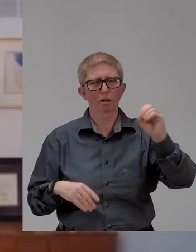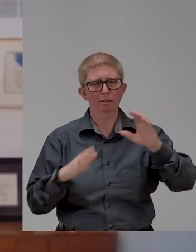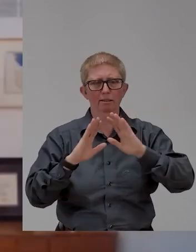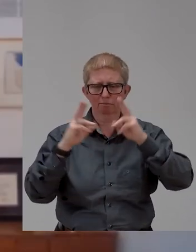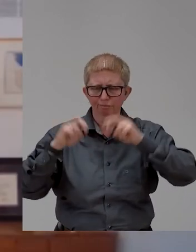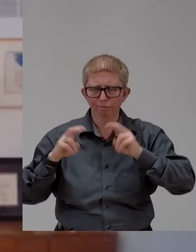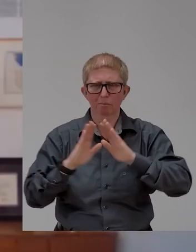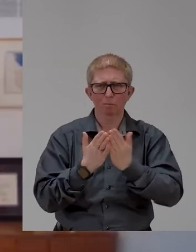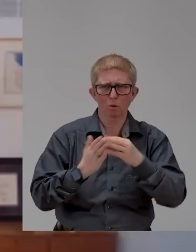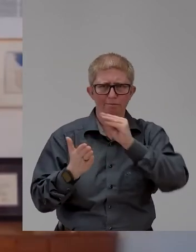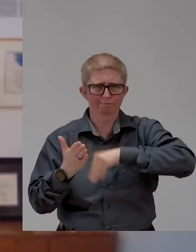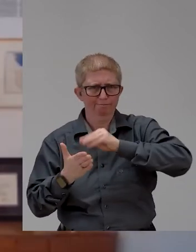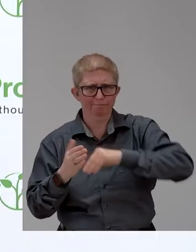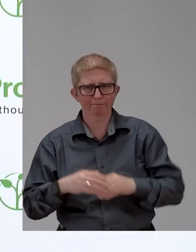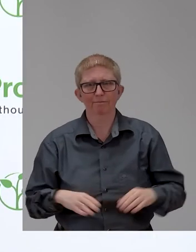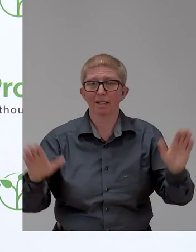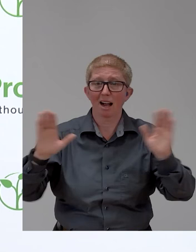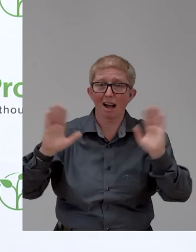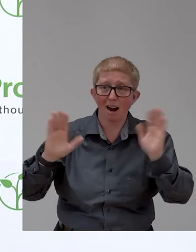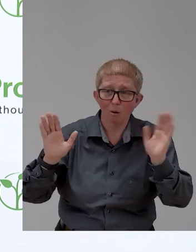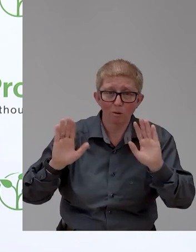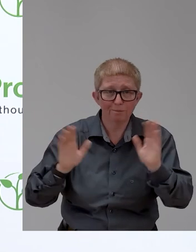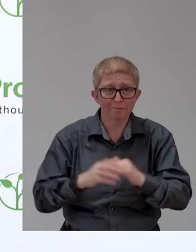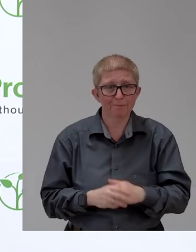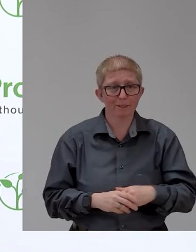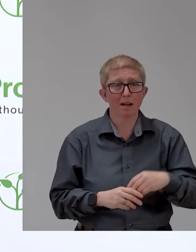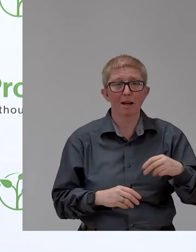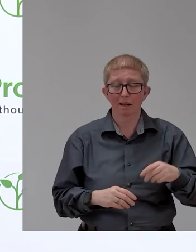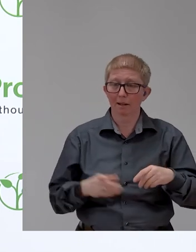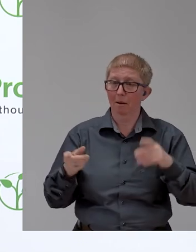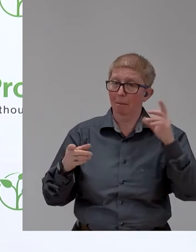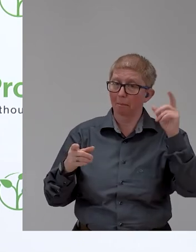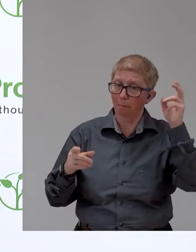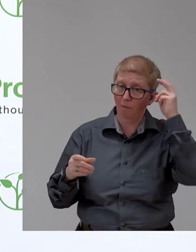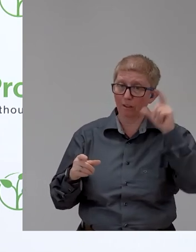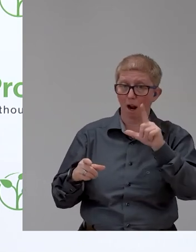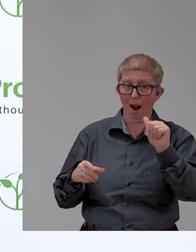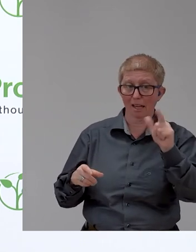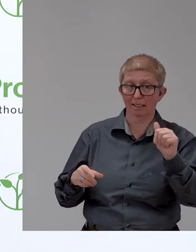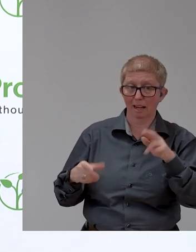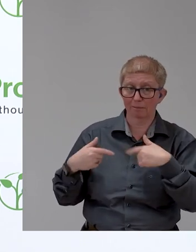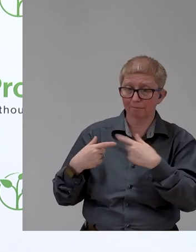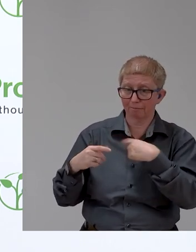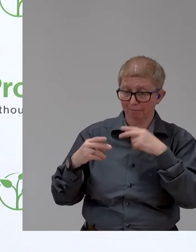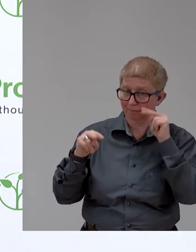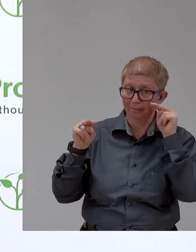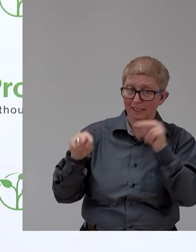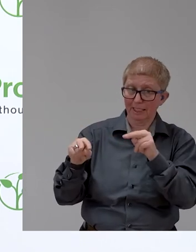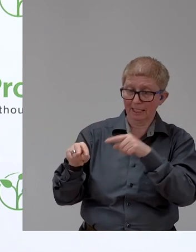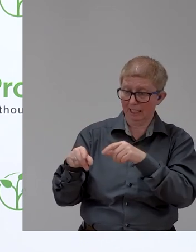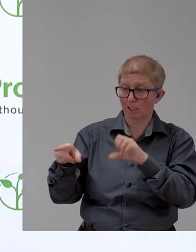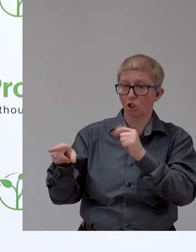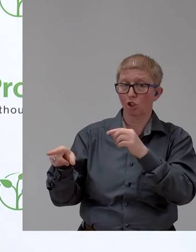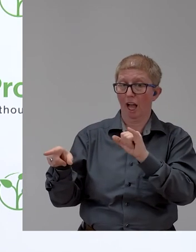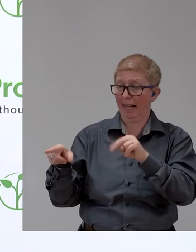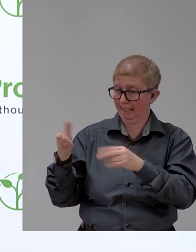today. Welcome. Professor Lazar, we both watched now the speech of Professor Michael Stein, and I would like